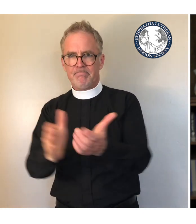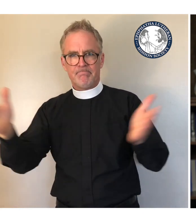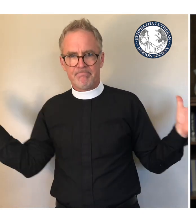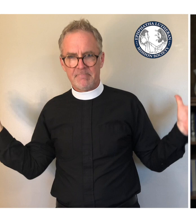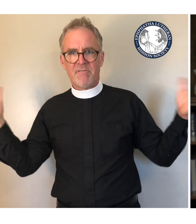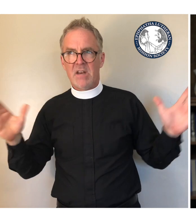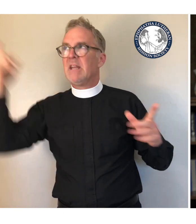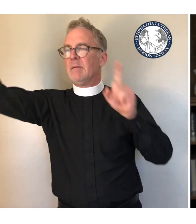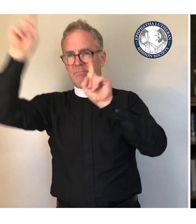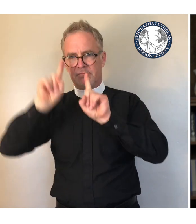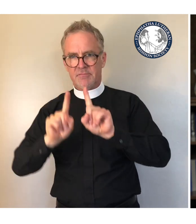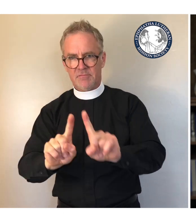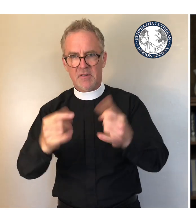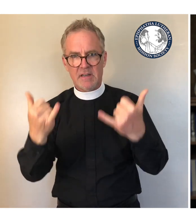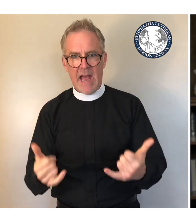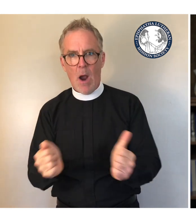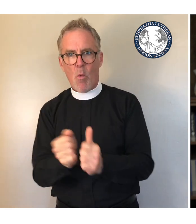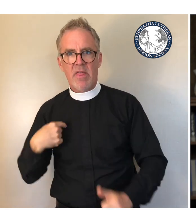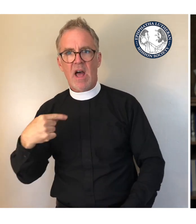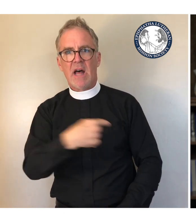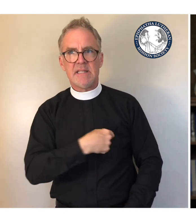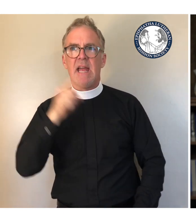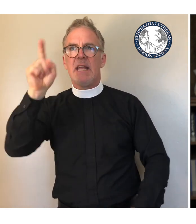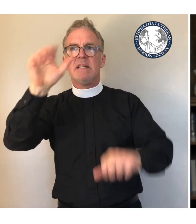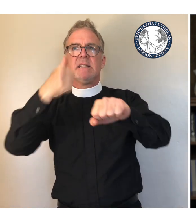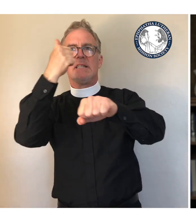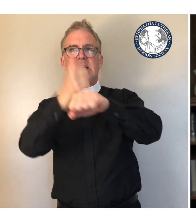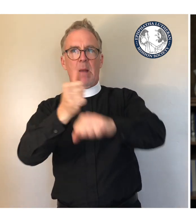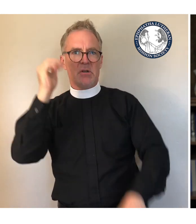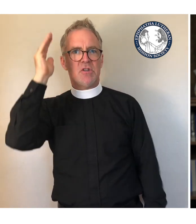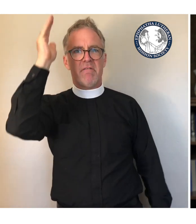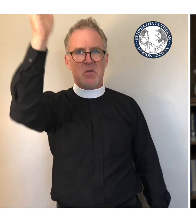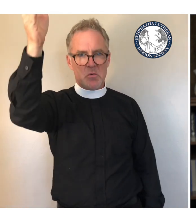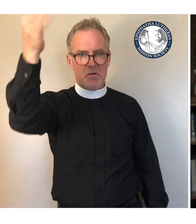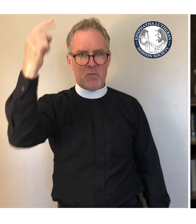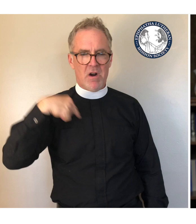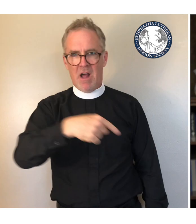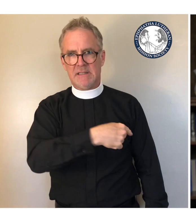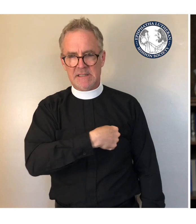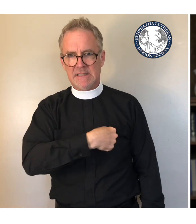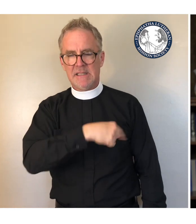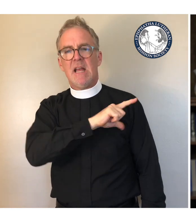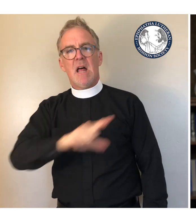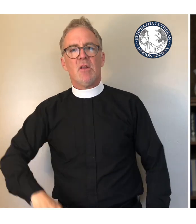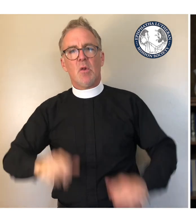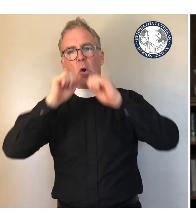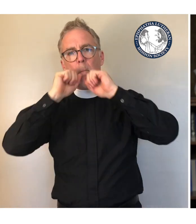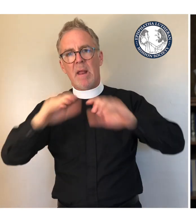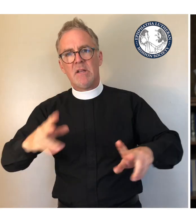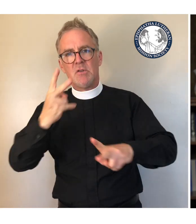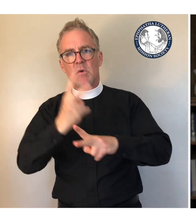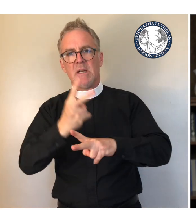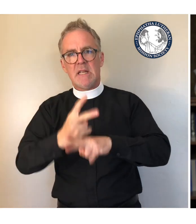now, and He awaits our arrival into a future determined by Him alone. The Lord bless you and keep you.